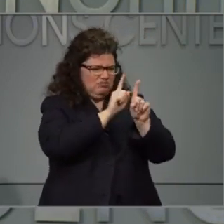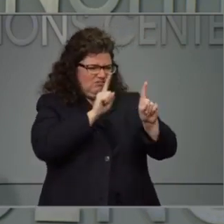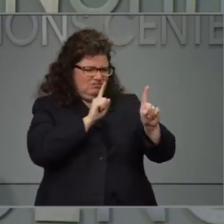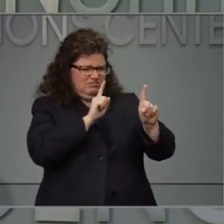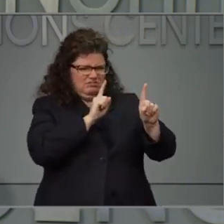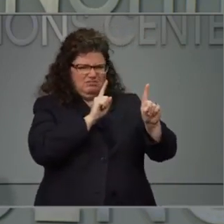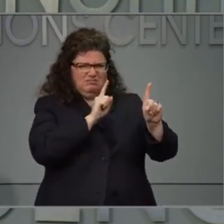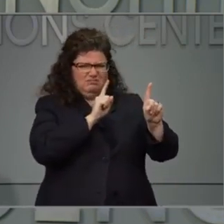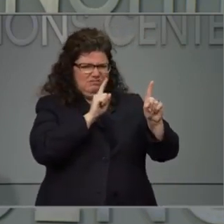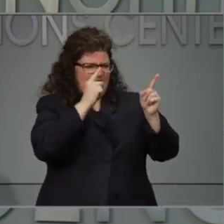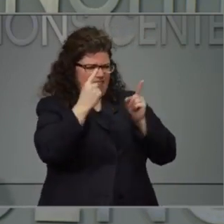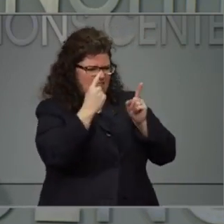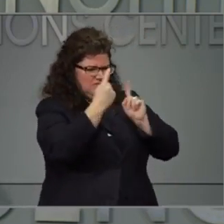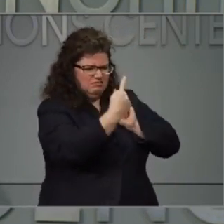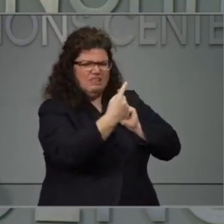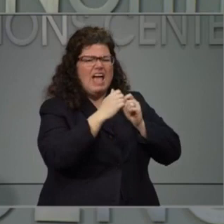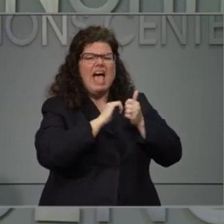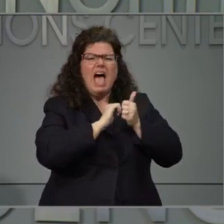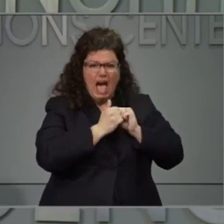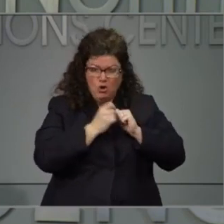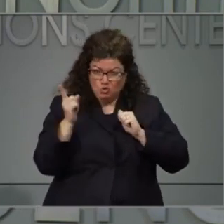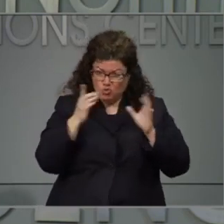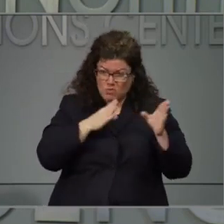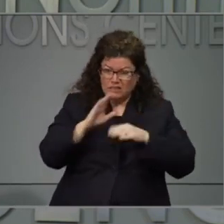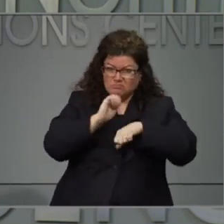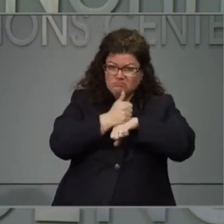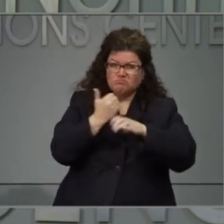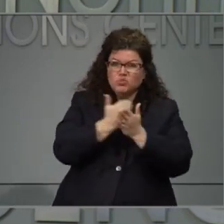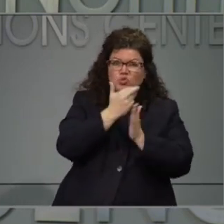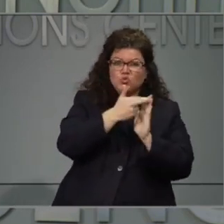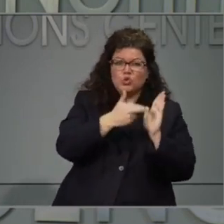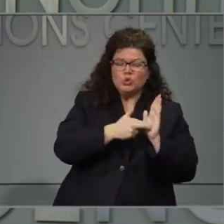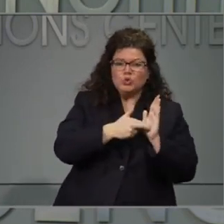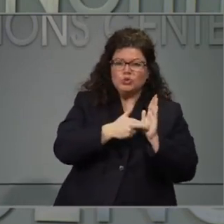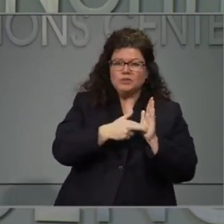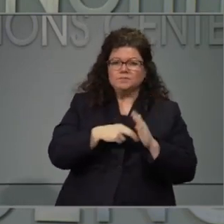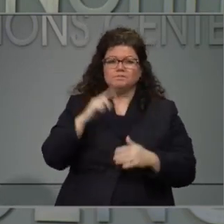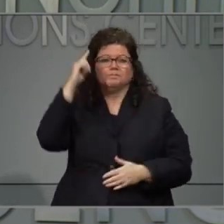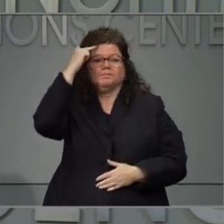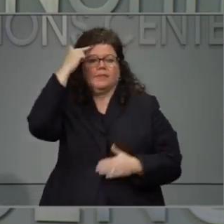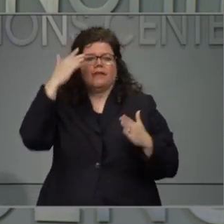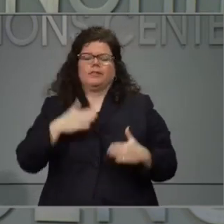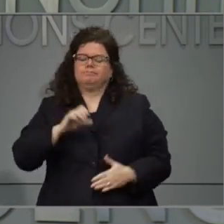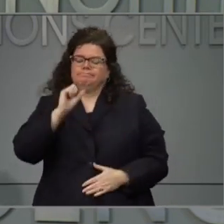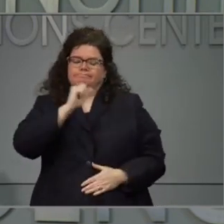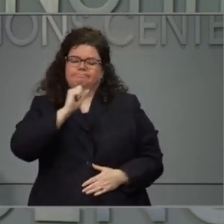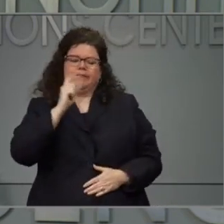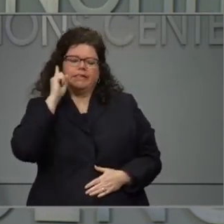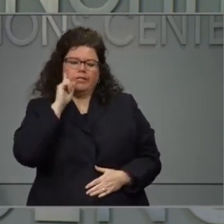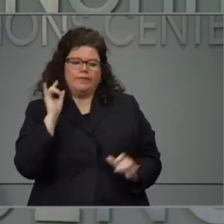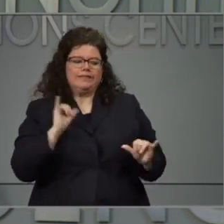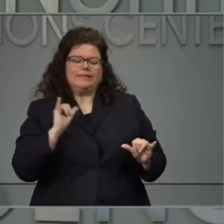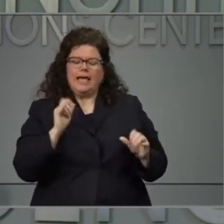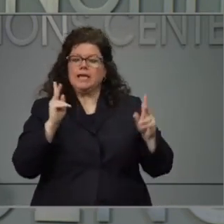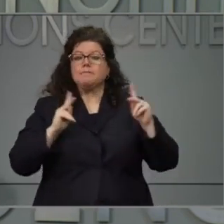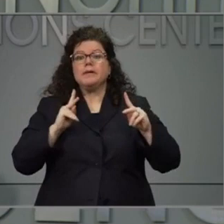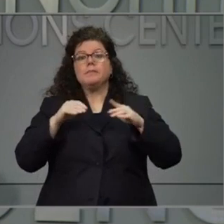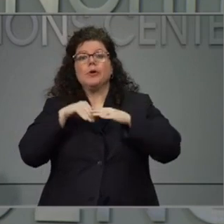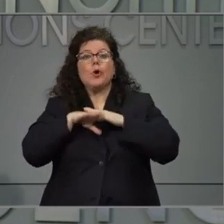what you're considering? Yes, we hear the same complaints that people who are going into